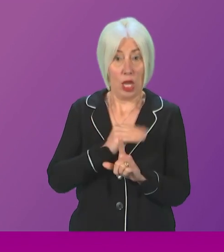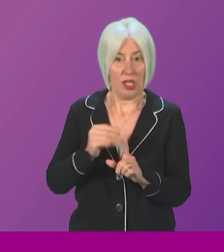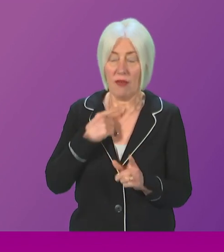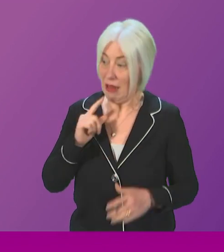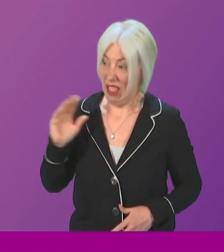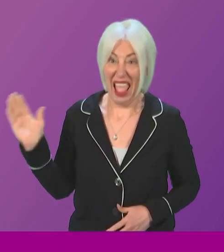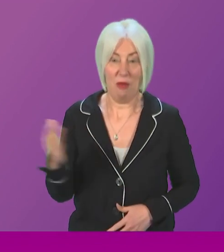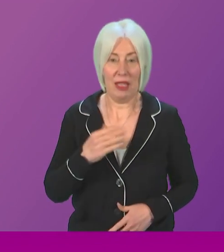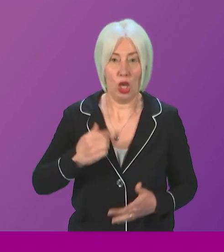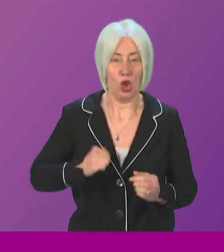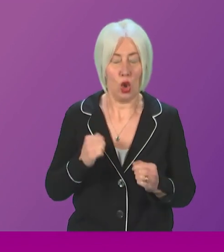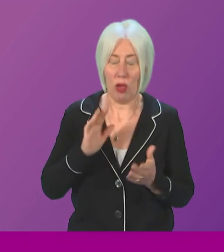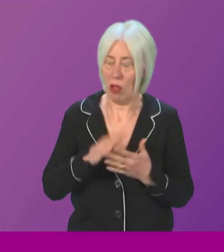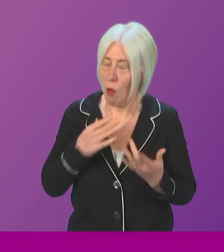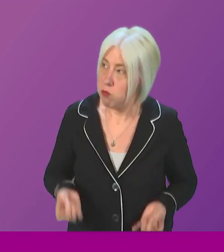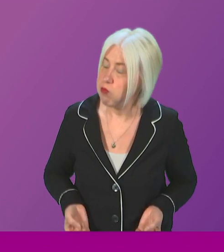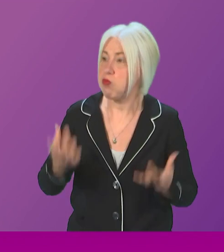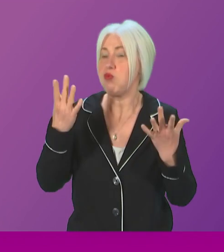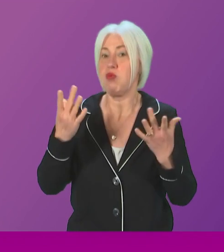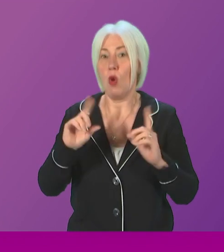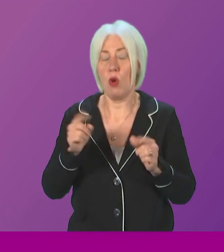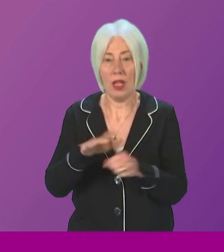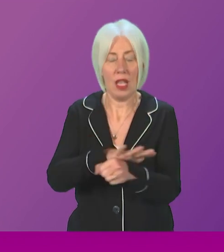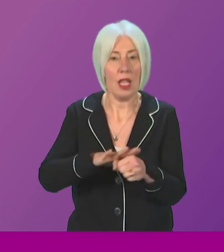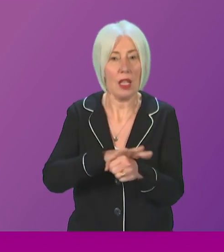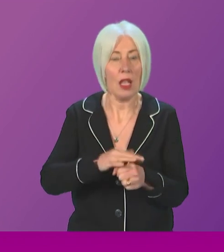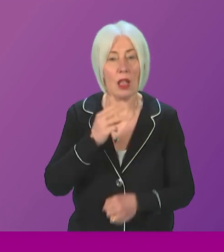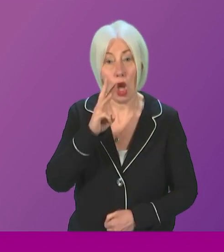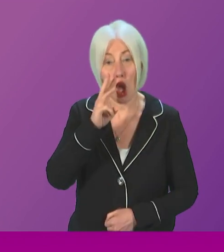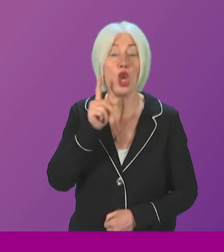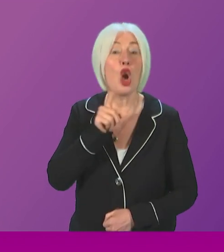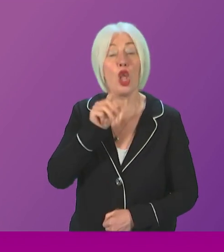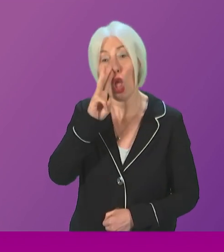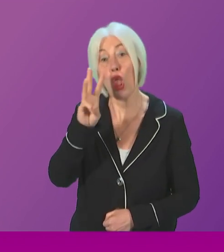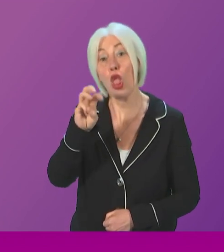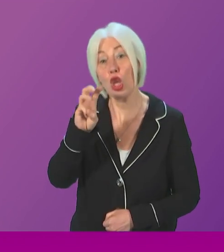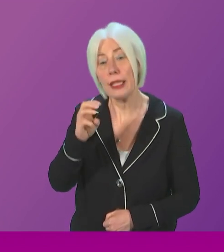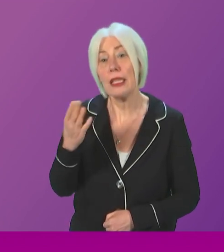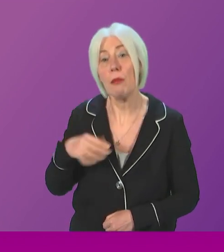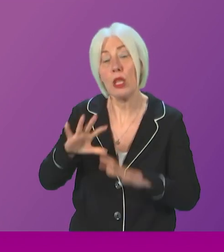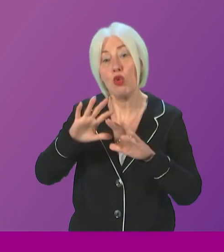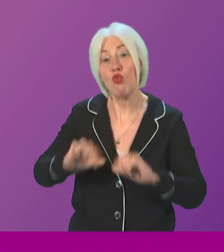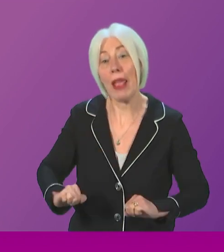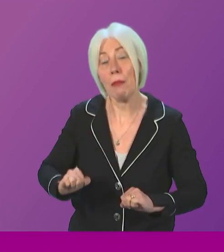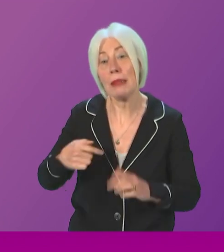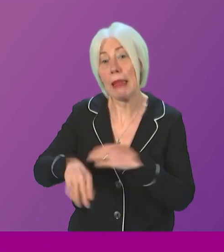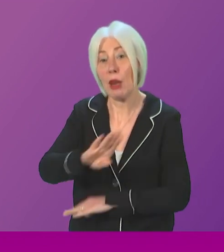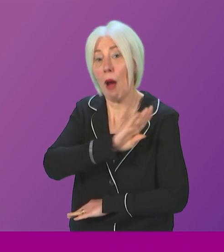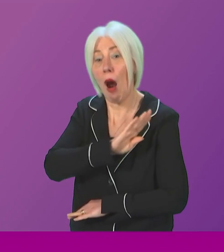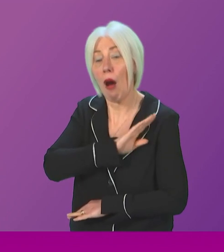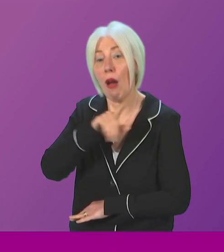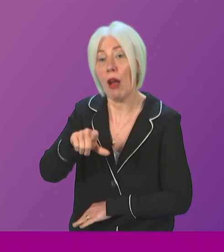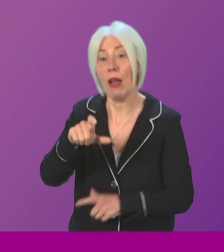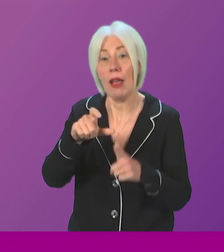in Scotland was outraged at the case of a 13-year-old girl who was raped at a park in Dalkeith.